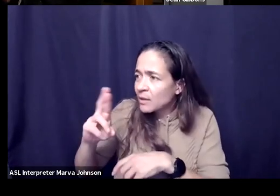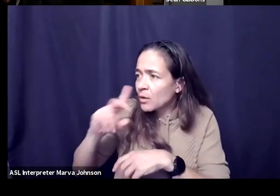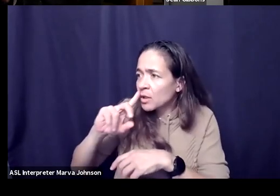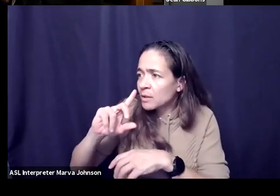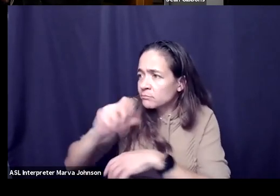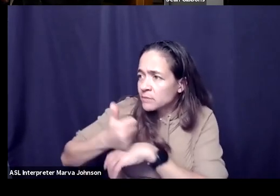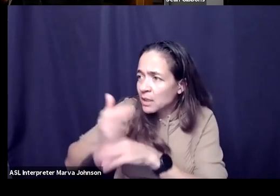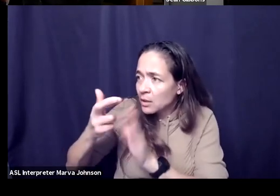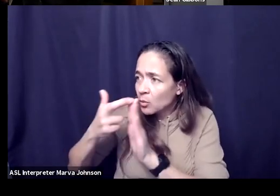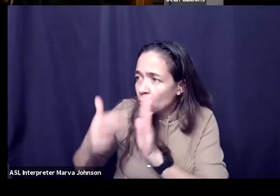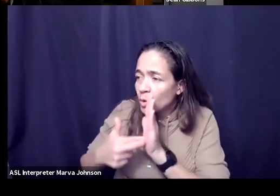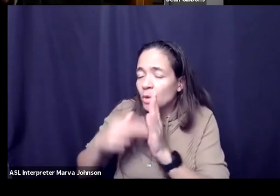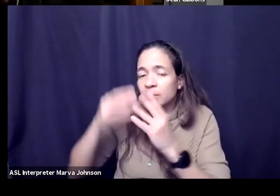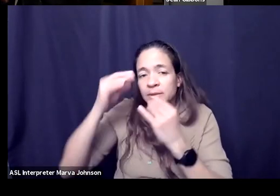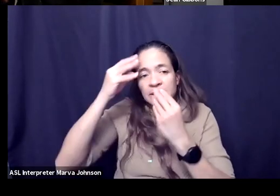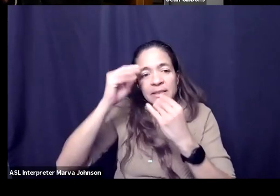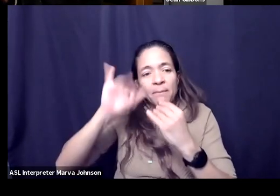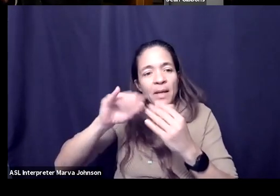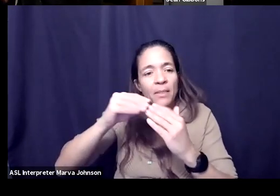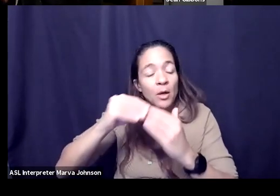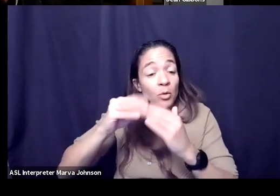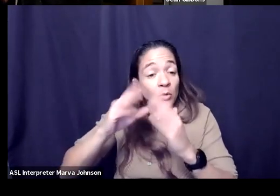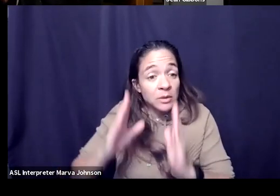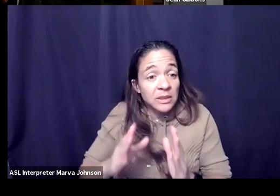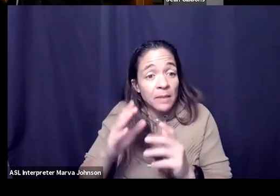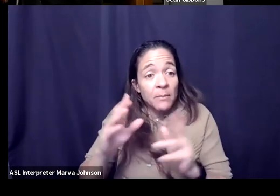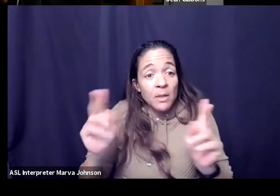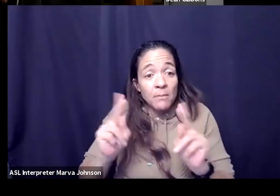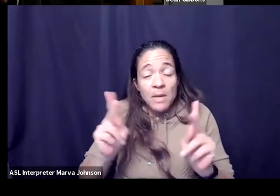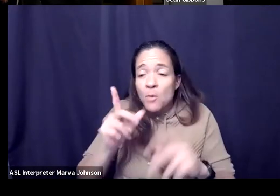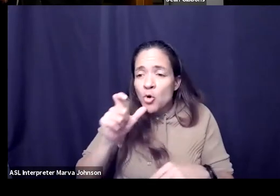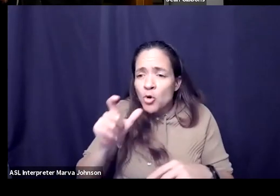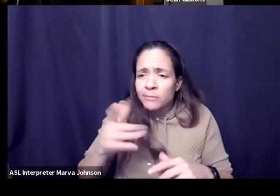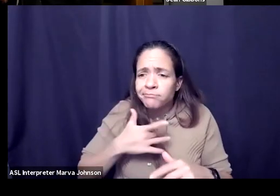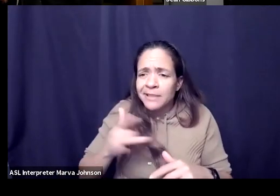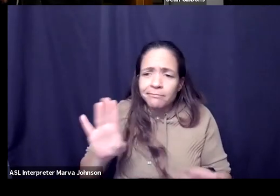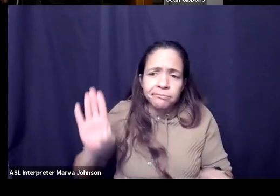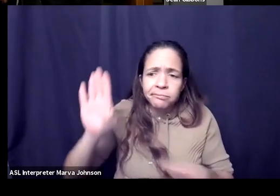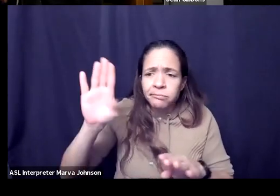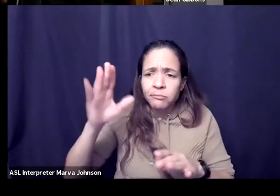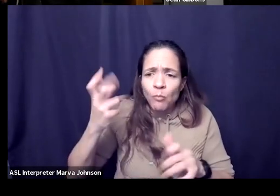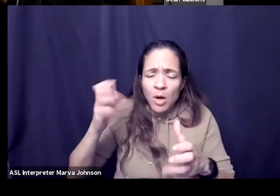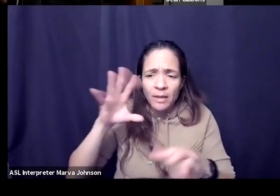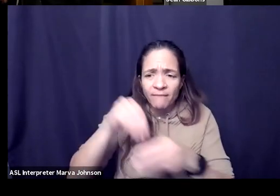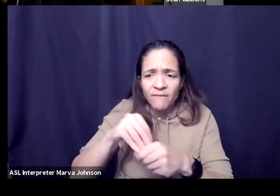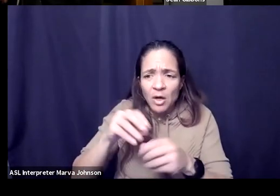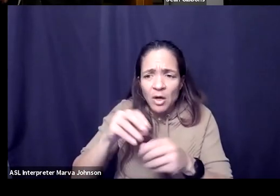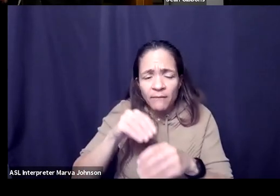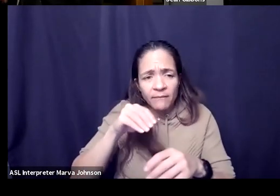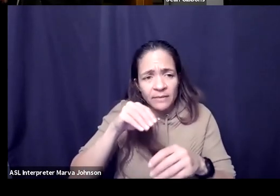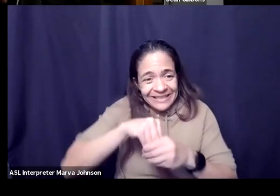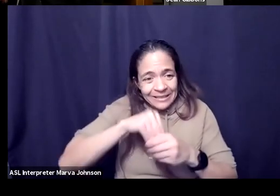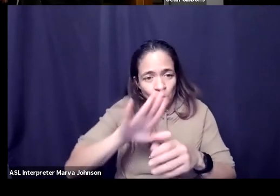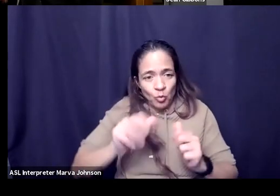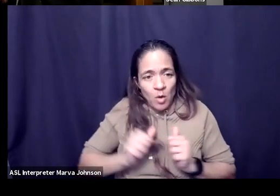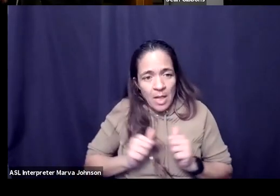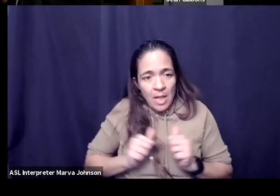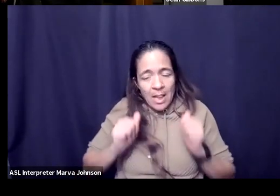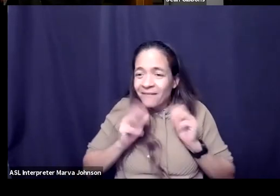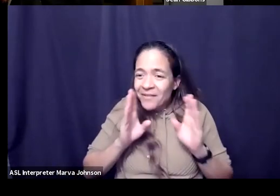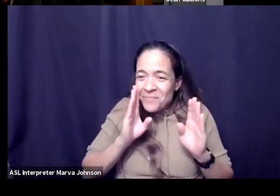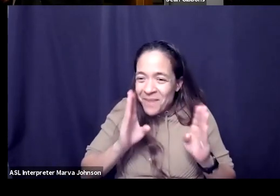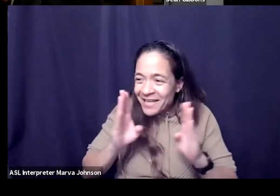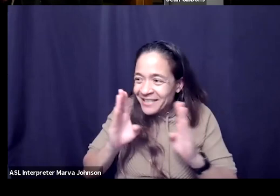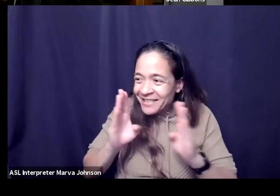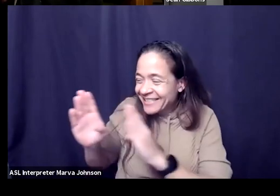think about those leaders or those hand raisers in your life and um yeah pay attention to them